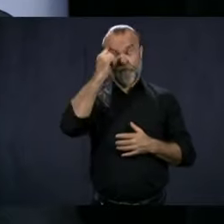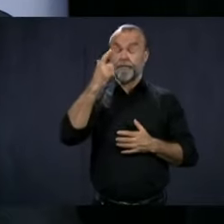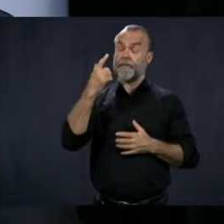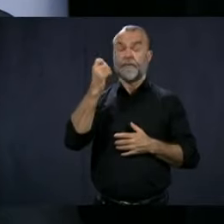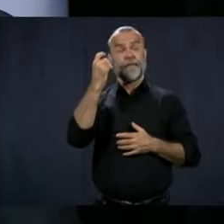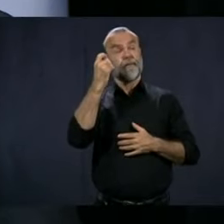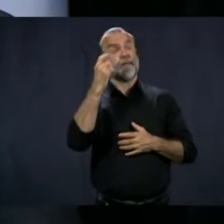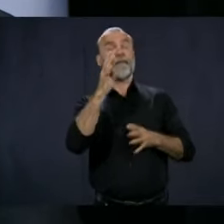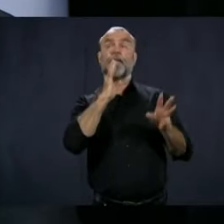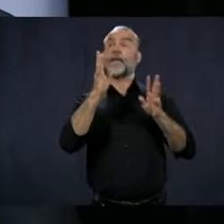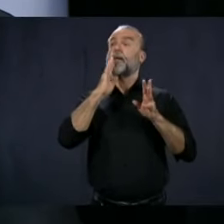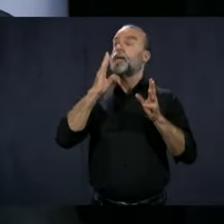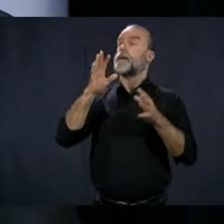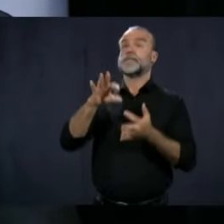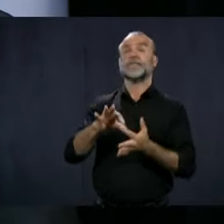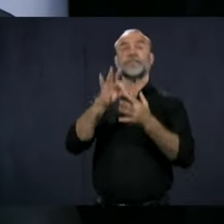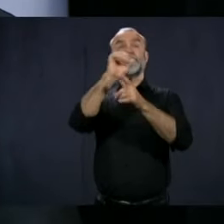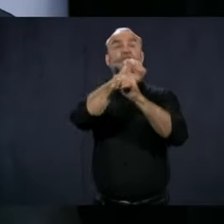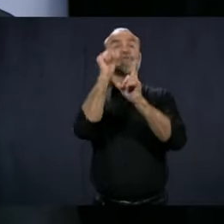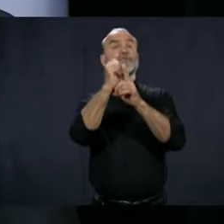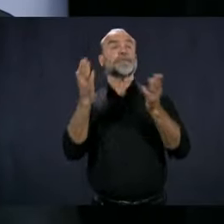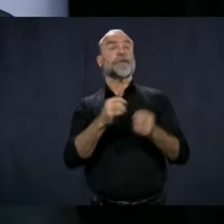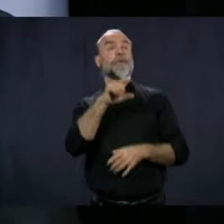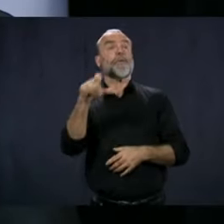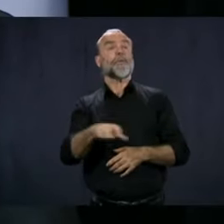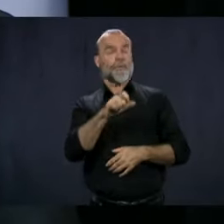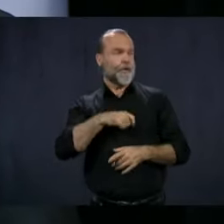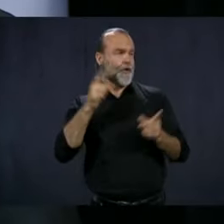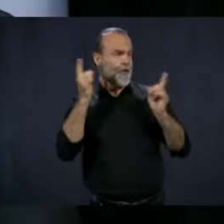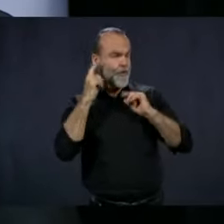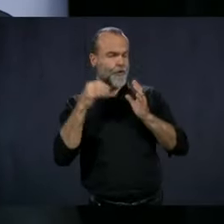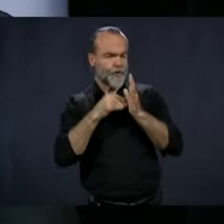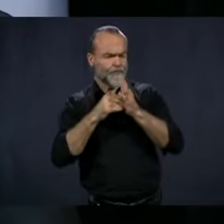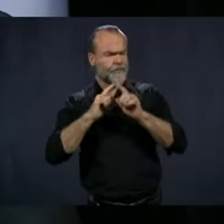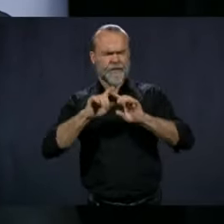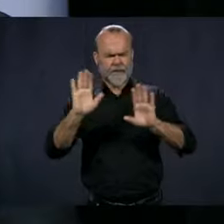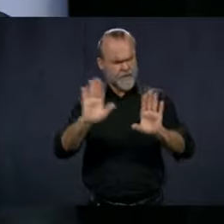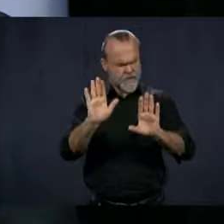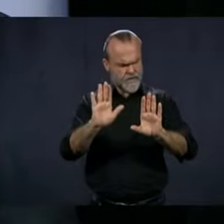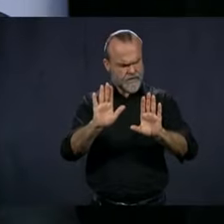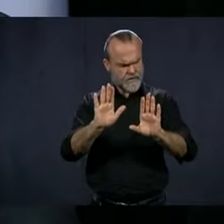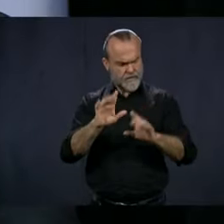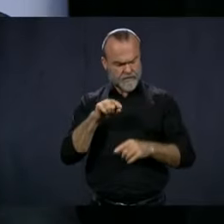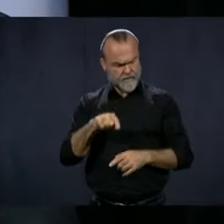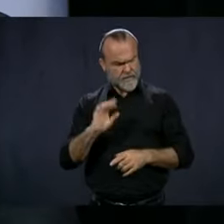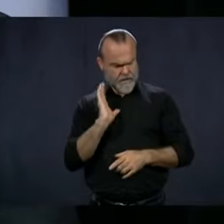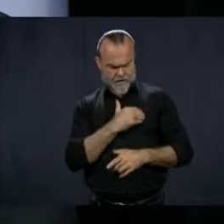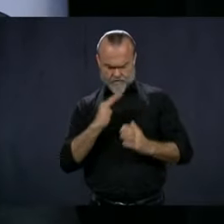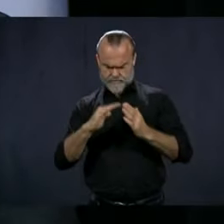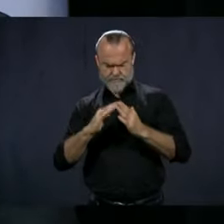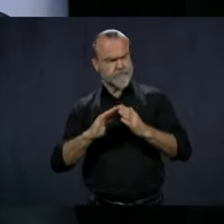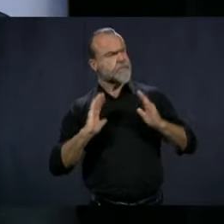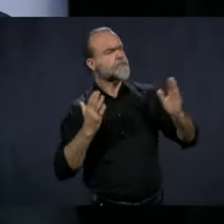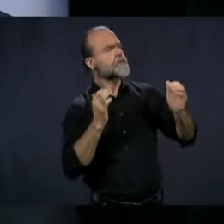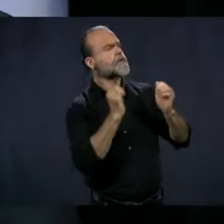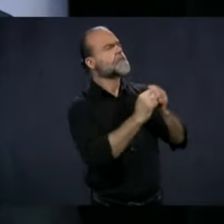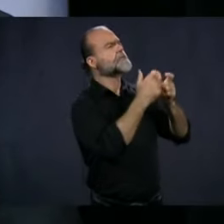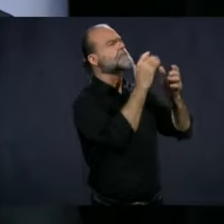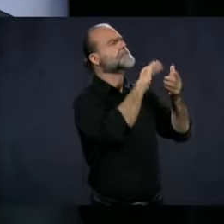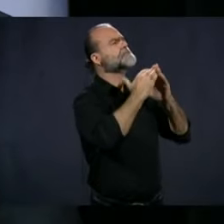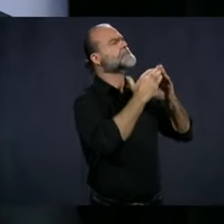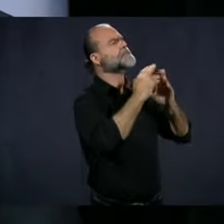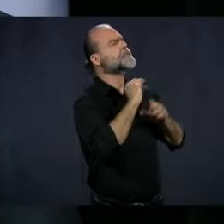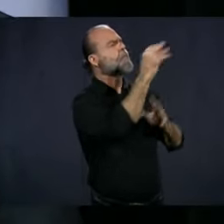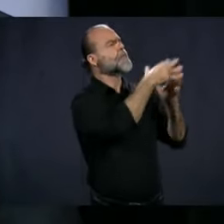I know that your friend is saying that a lot. But when you compare with other large cities in North America, in the